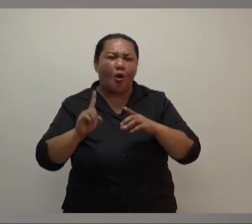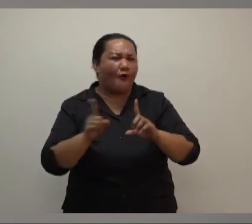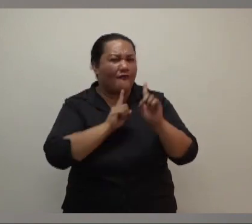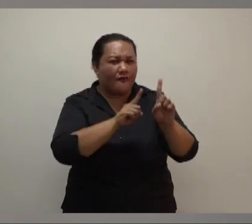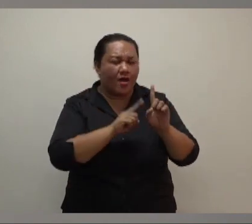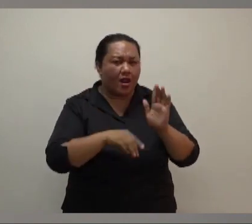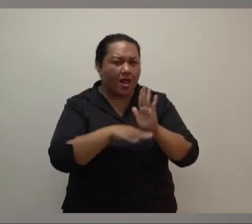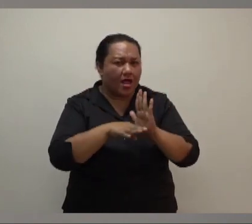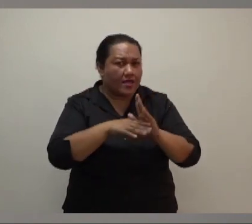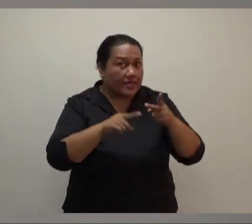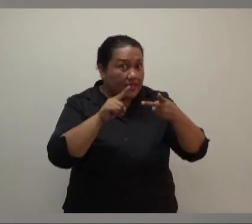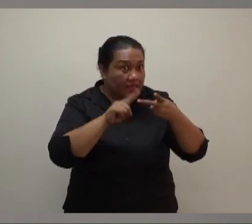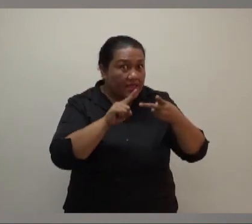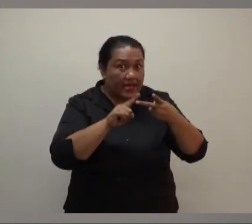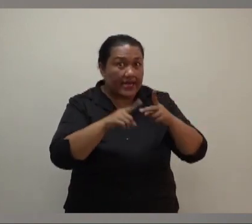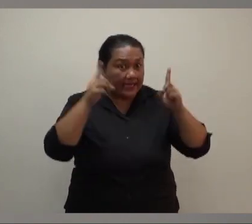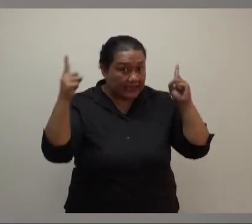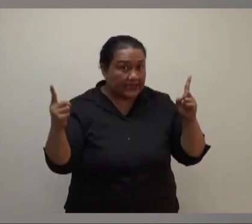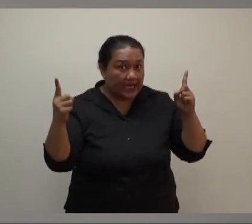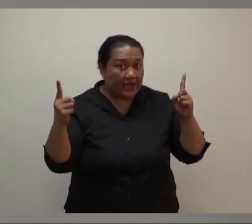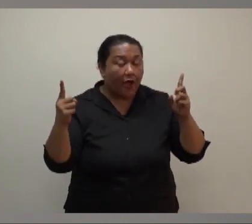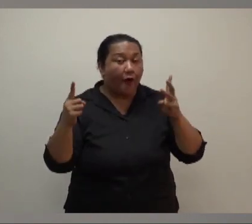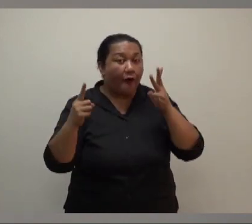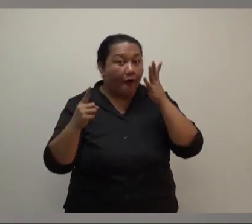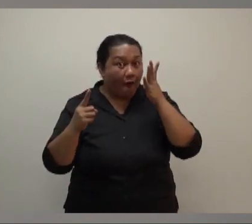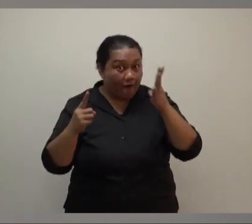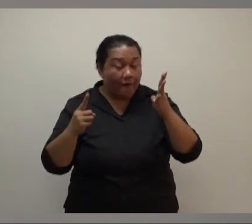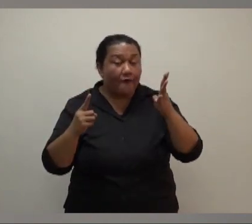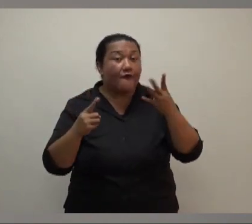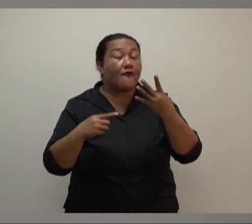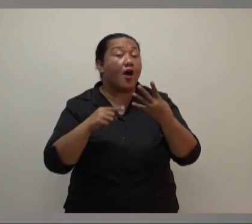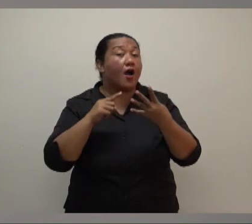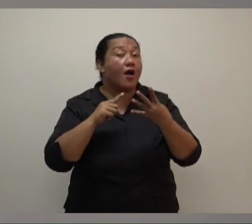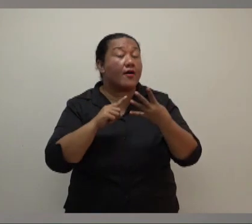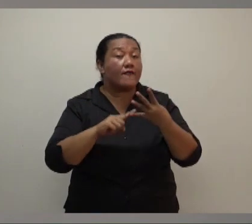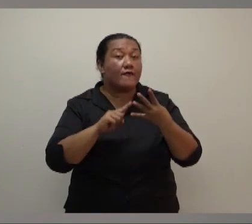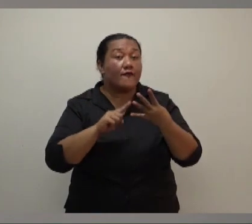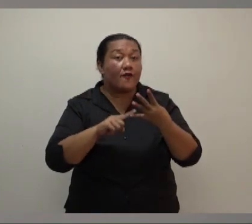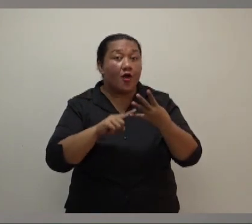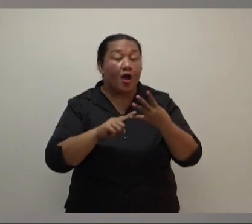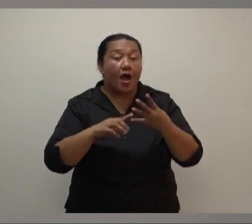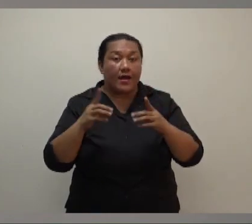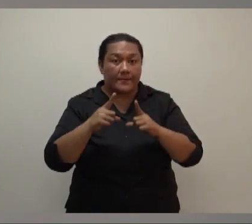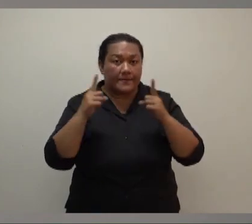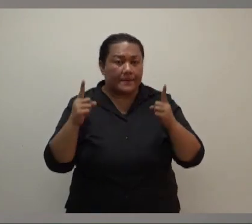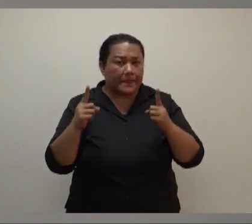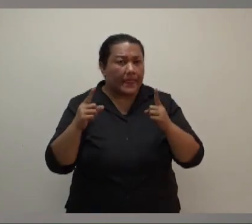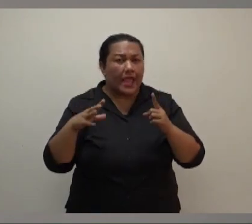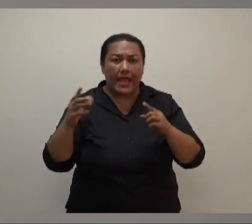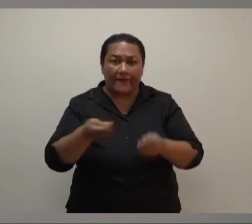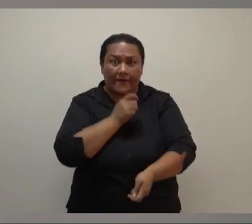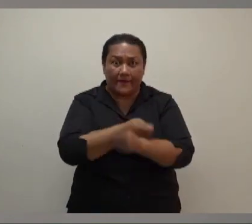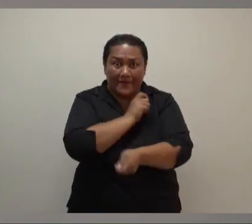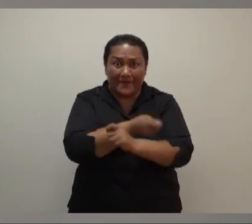Three, everyone maintains two-meter distance. Four, there is no dancing, except by the members of a higher dance group or live band.